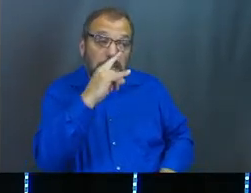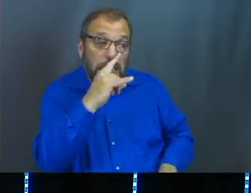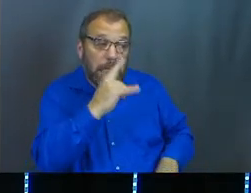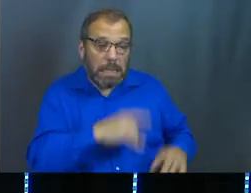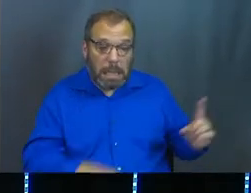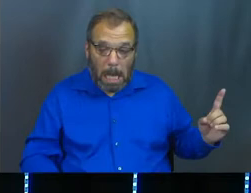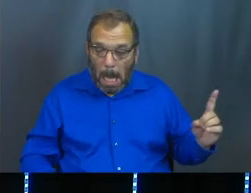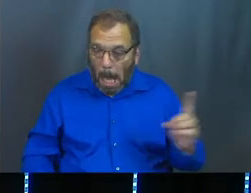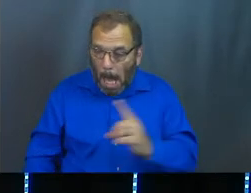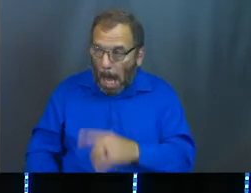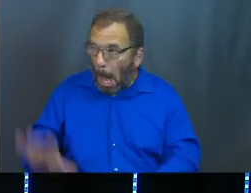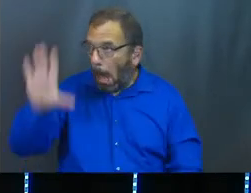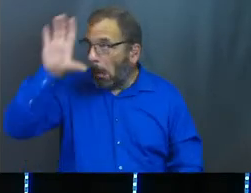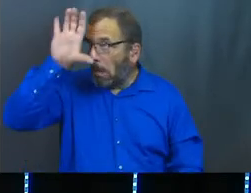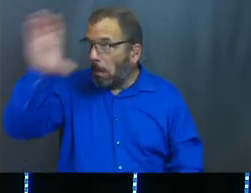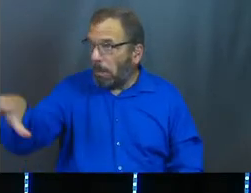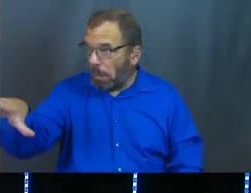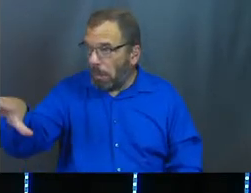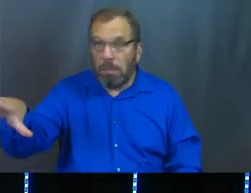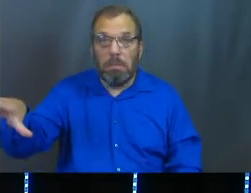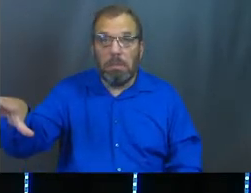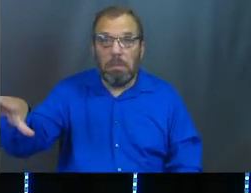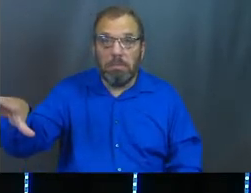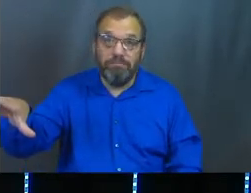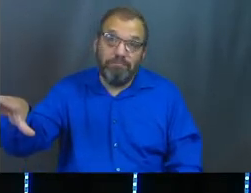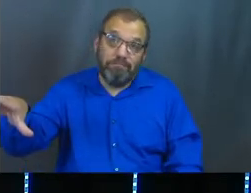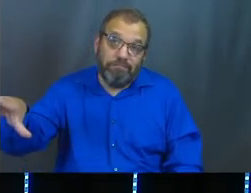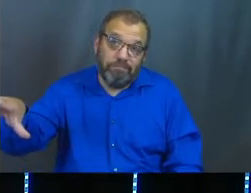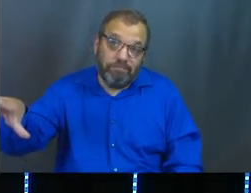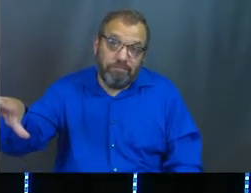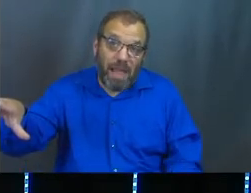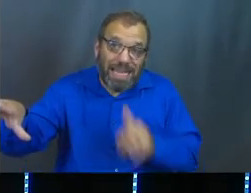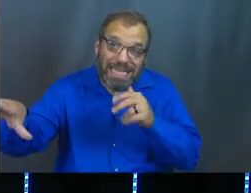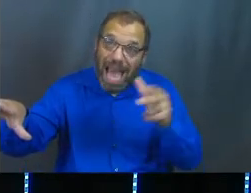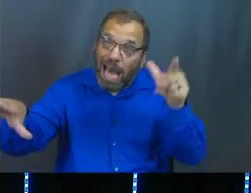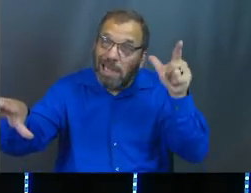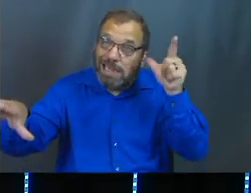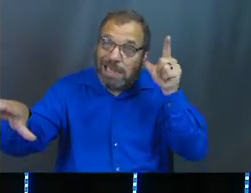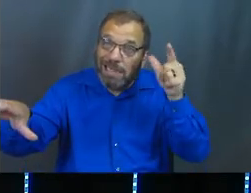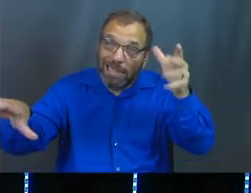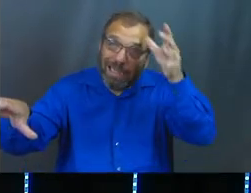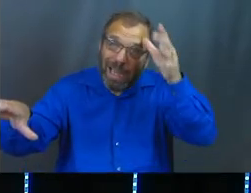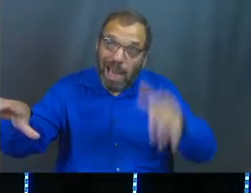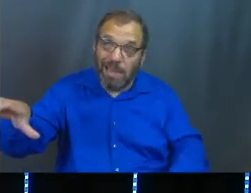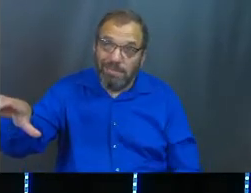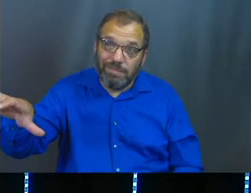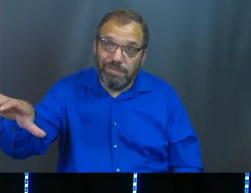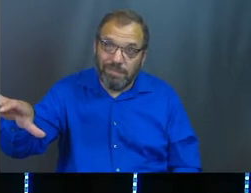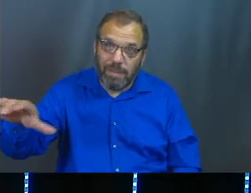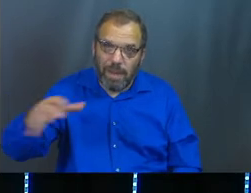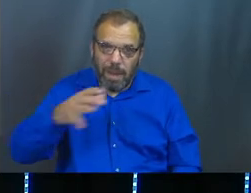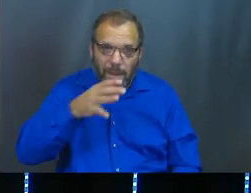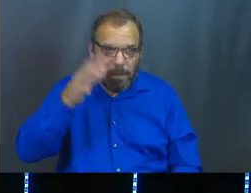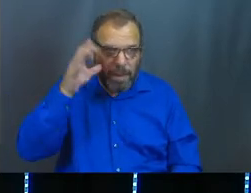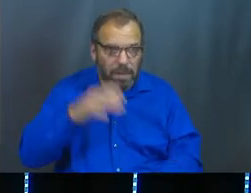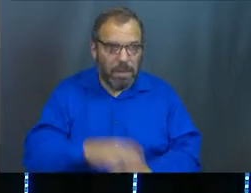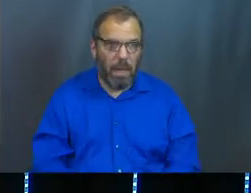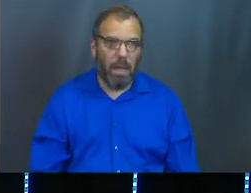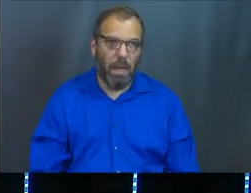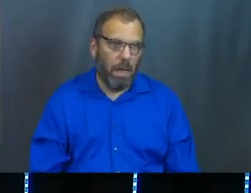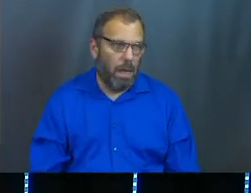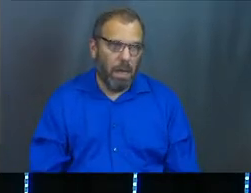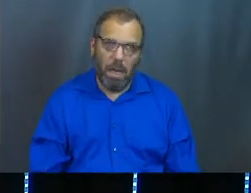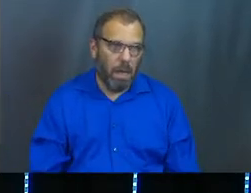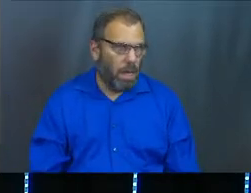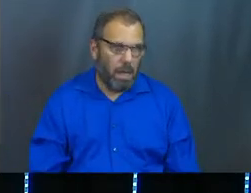that some of his kids would not be that wise and would not take his kind and loving warning. All the parents are really shaking their